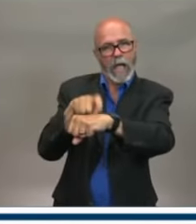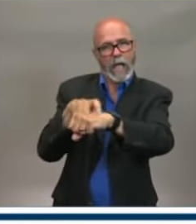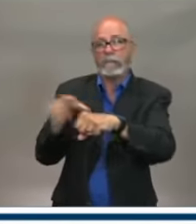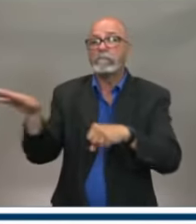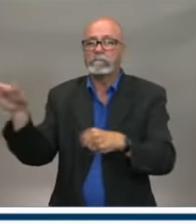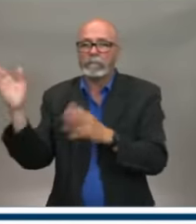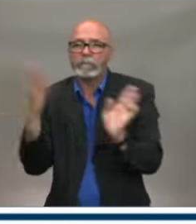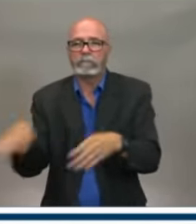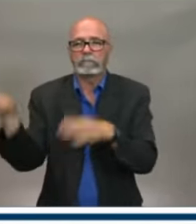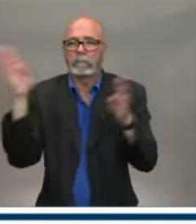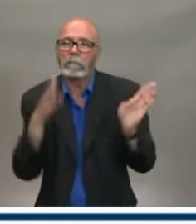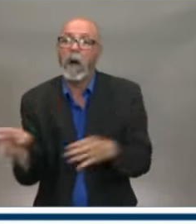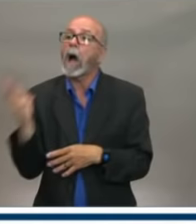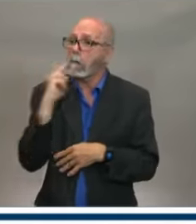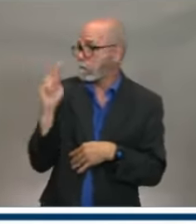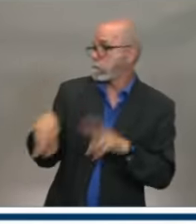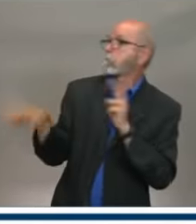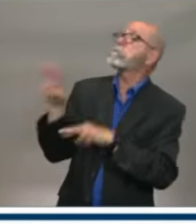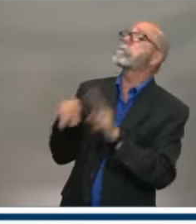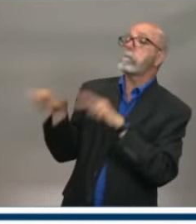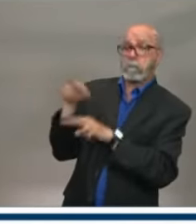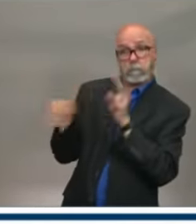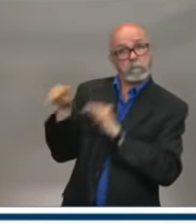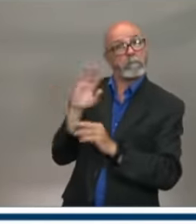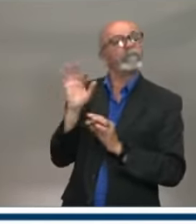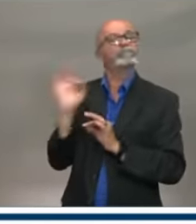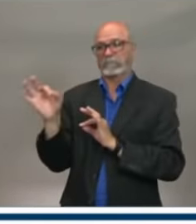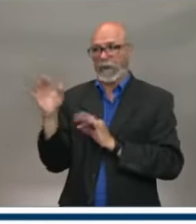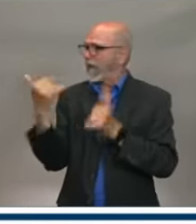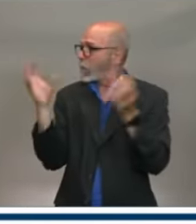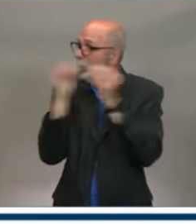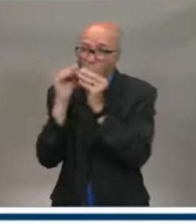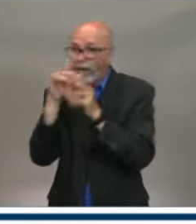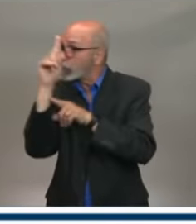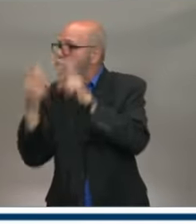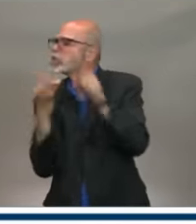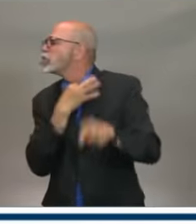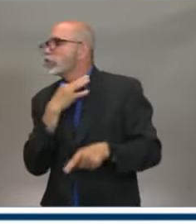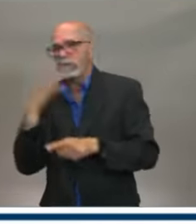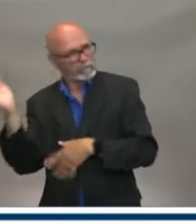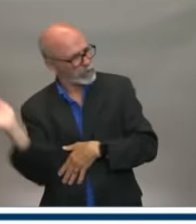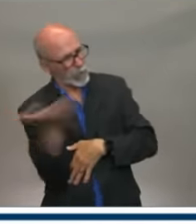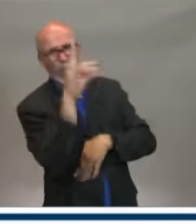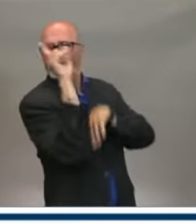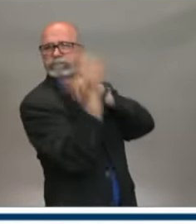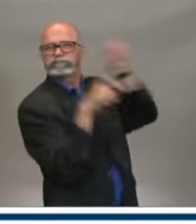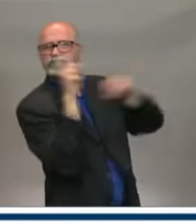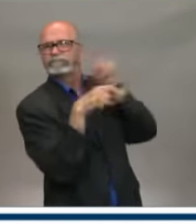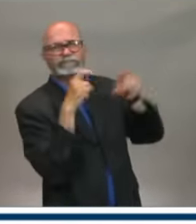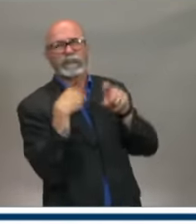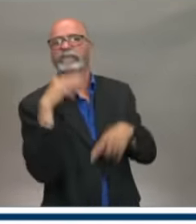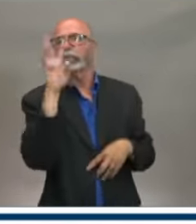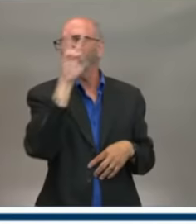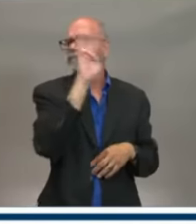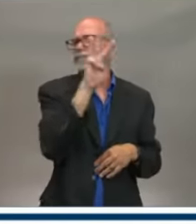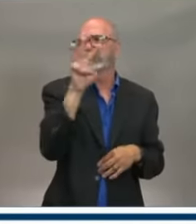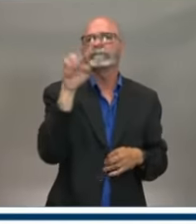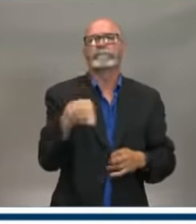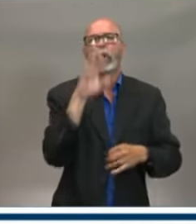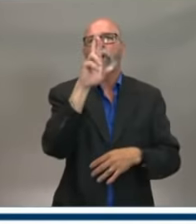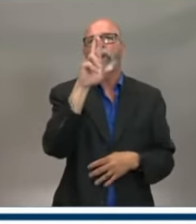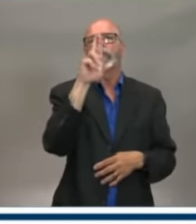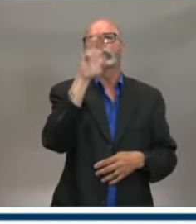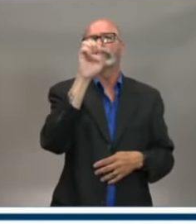and you still have time to ask lots of questions. Don't forget our website, Reopening Nova Scotia. There's lots of information